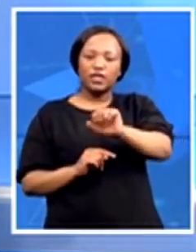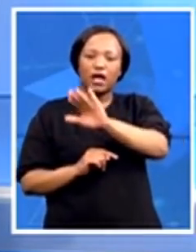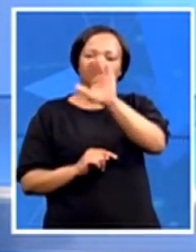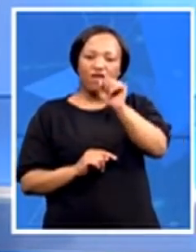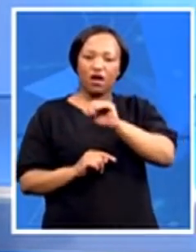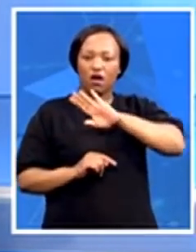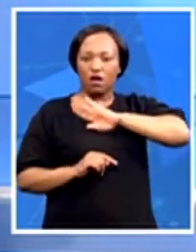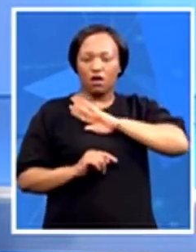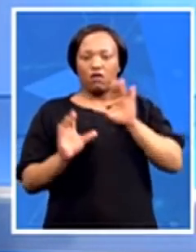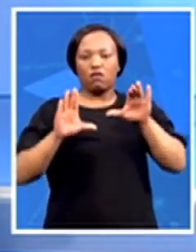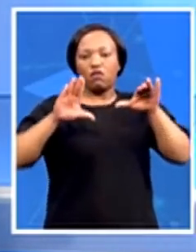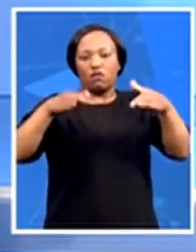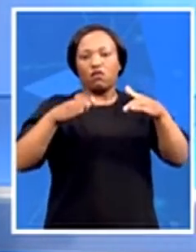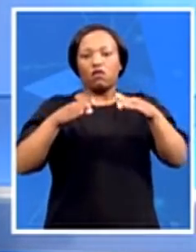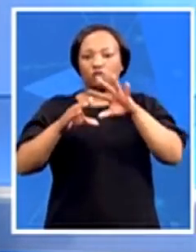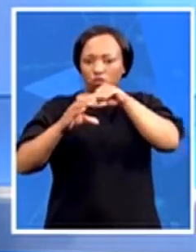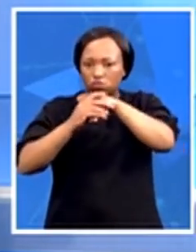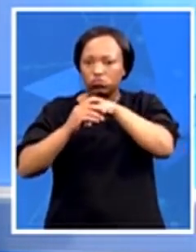contingent in Mozambique.